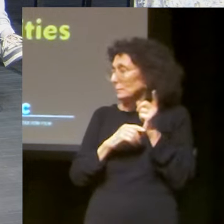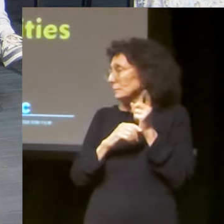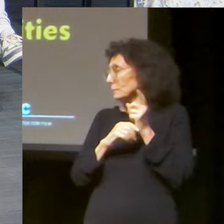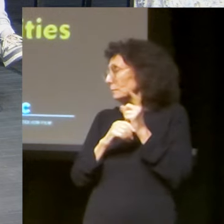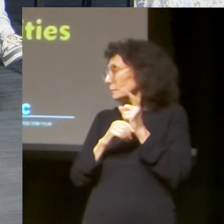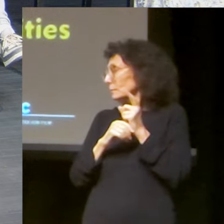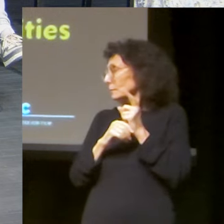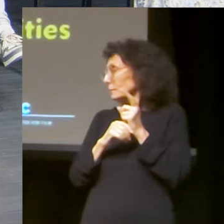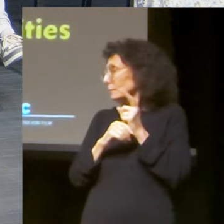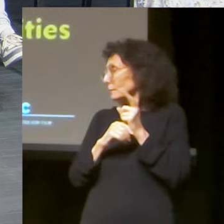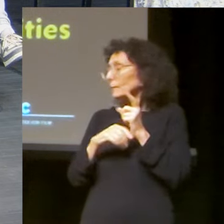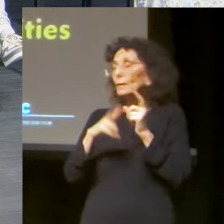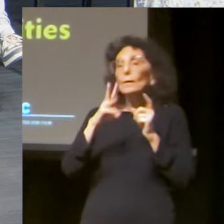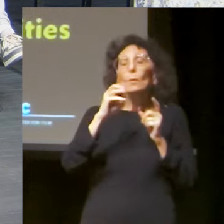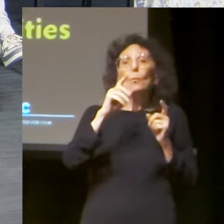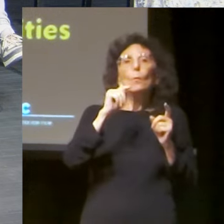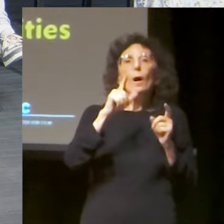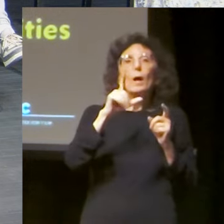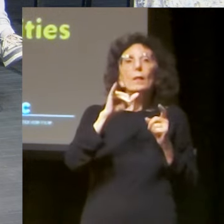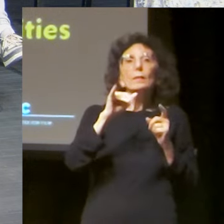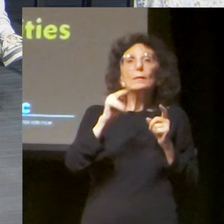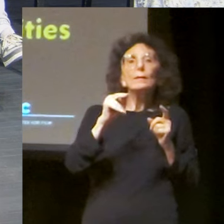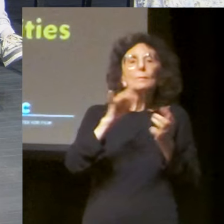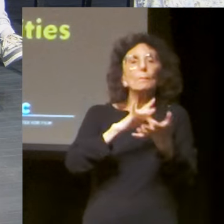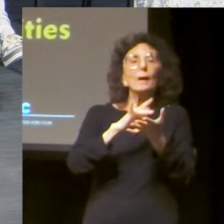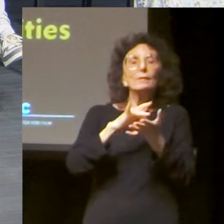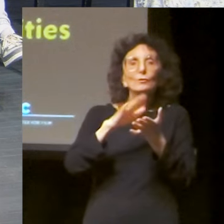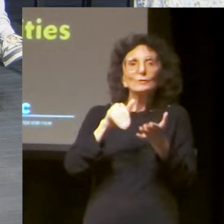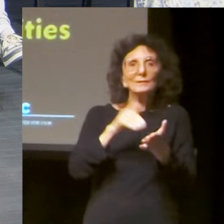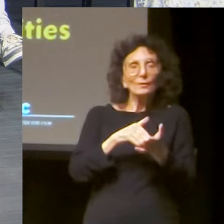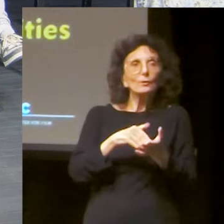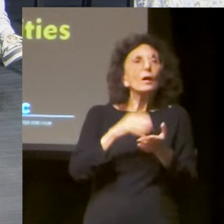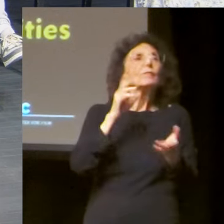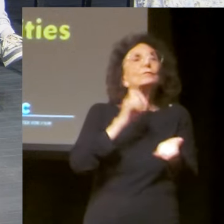And then I met this doctor